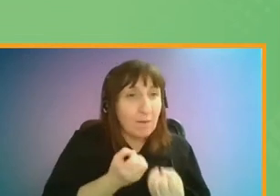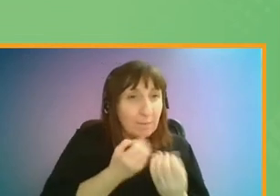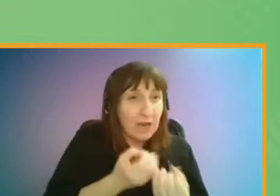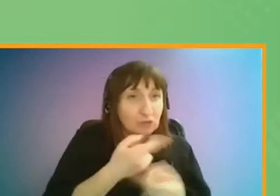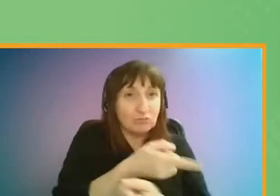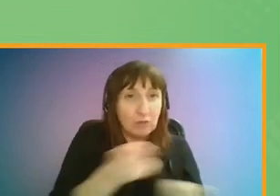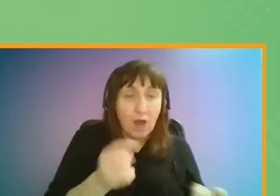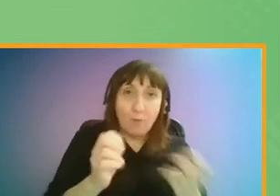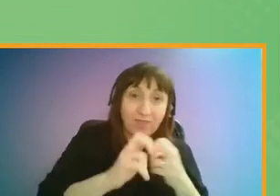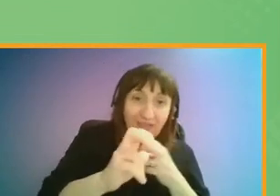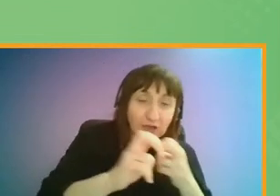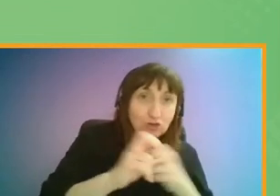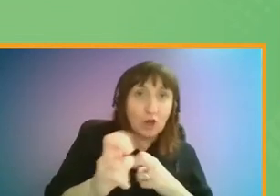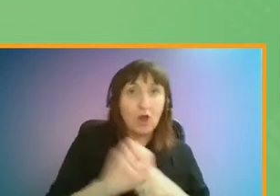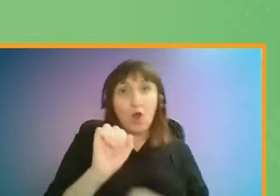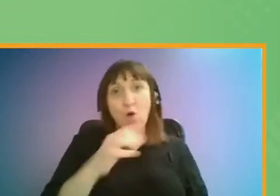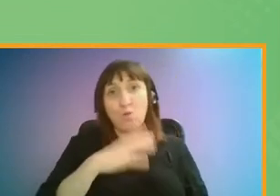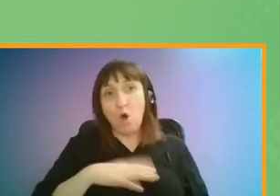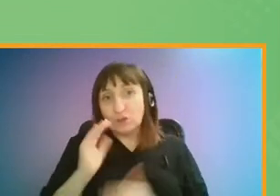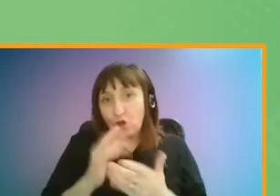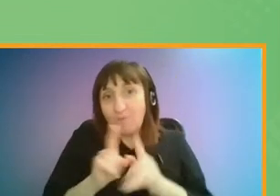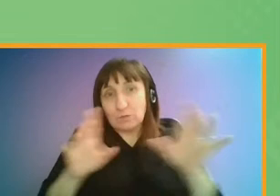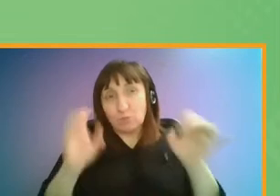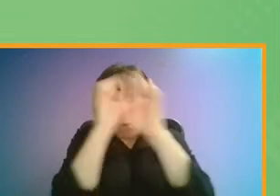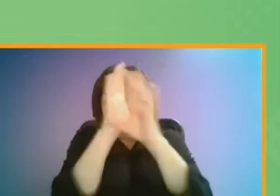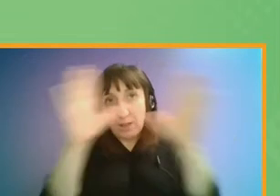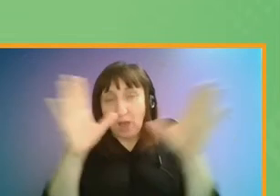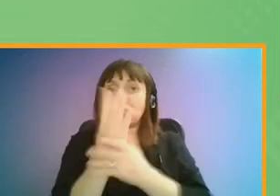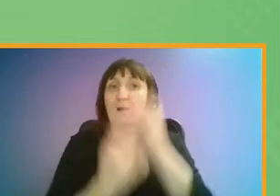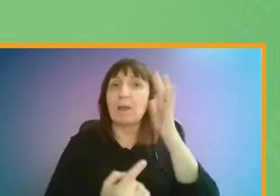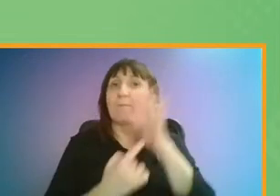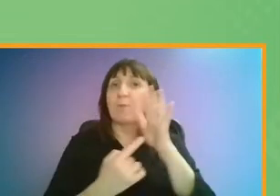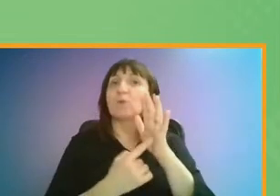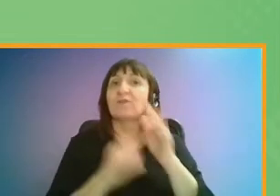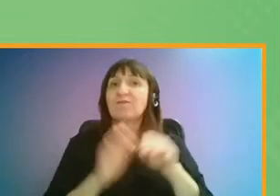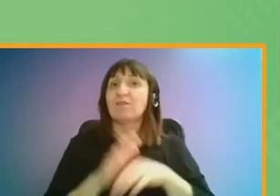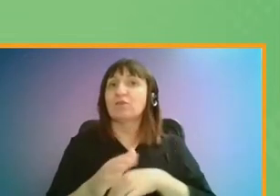possible about their journeys and what their services will be like is really important.